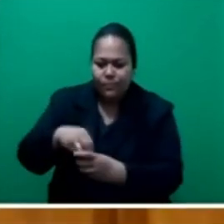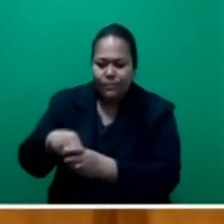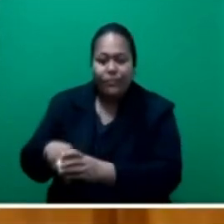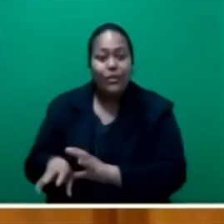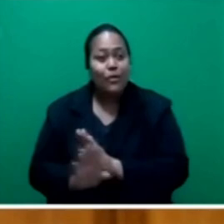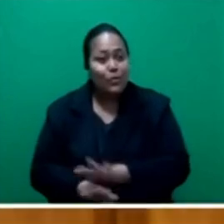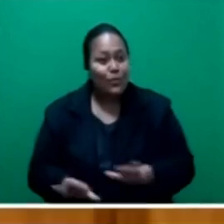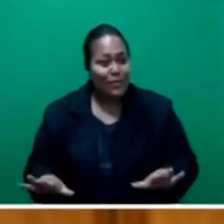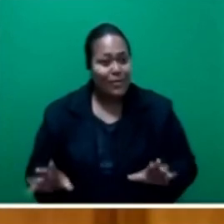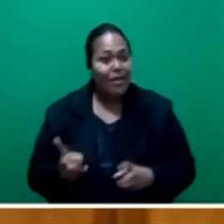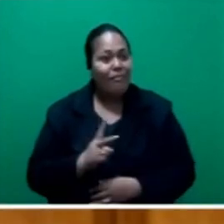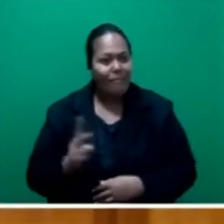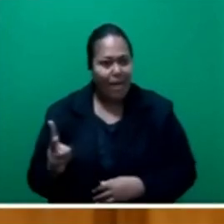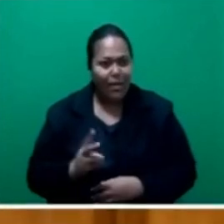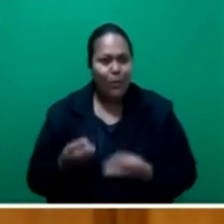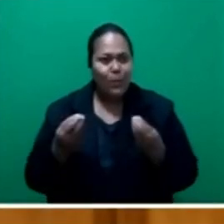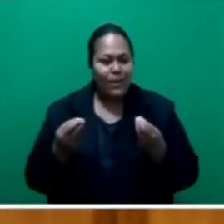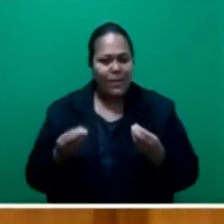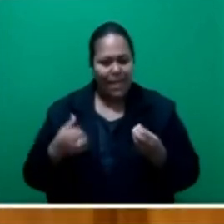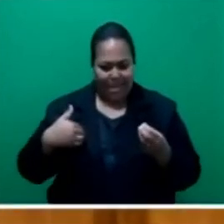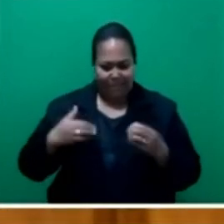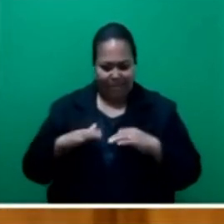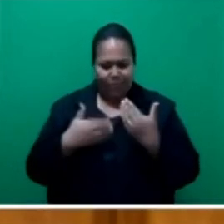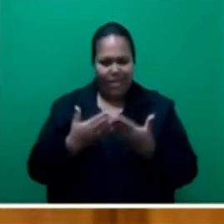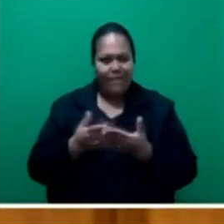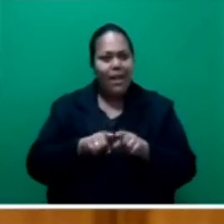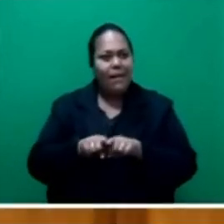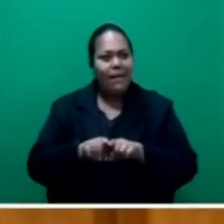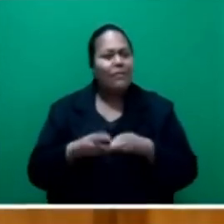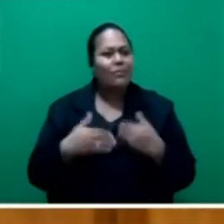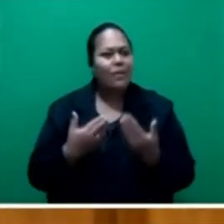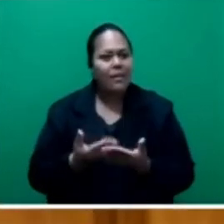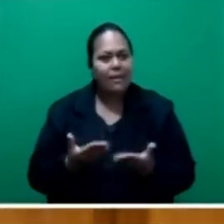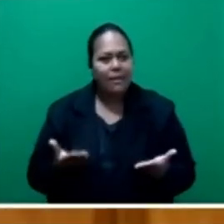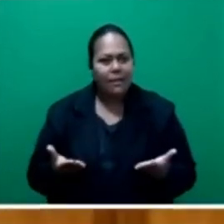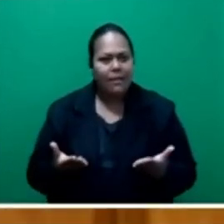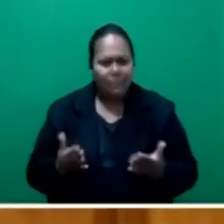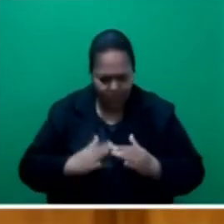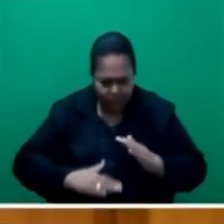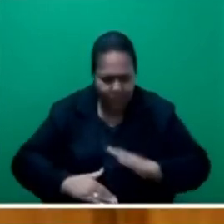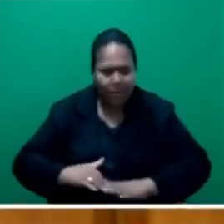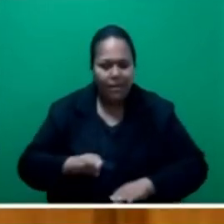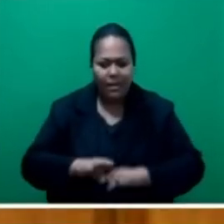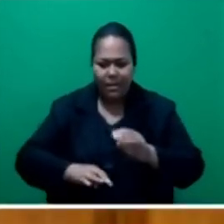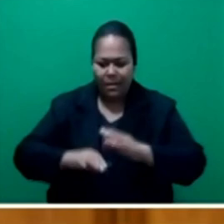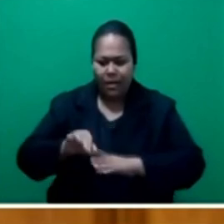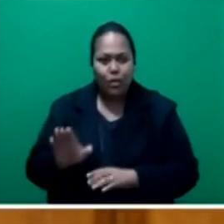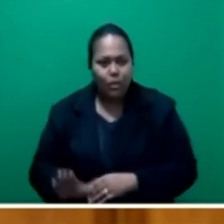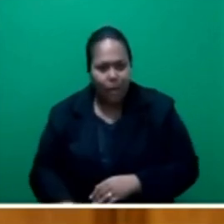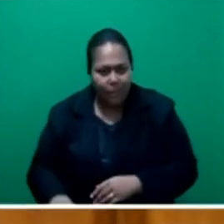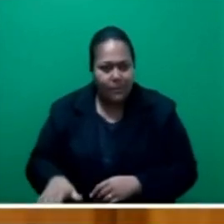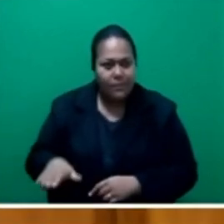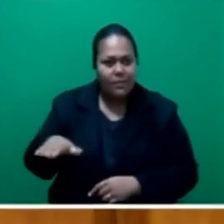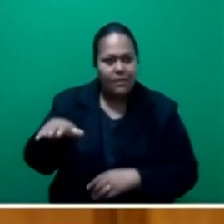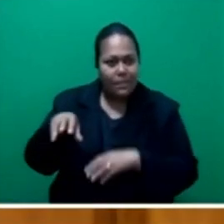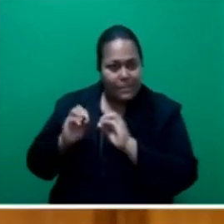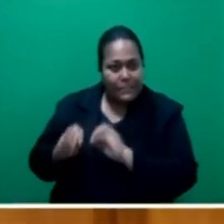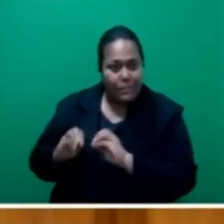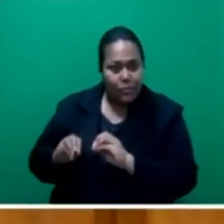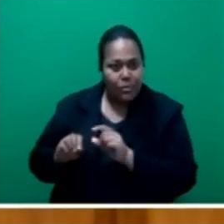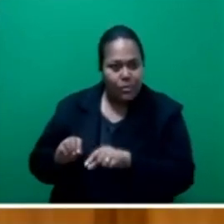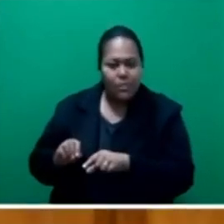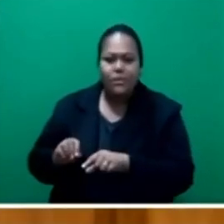values of living and learning together as they are crucial building blocks for our success as a multi-ethnic and multicultural